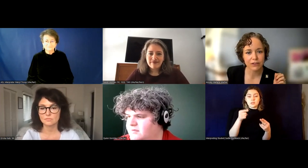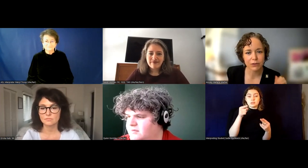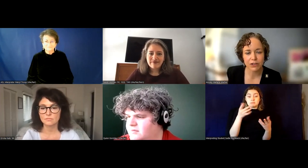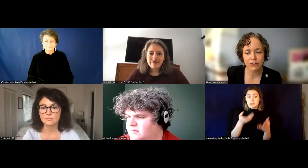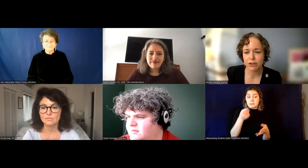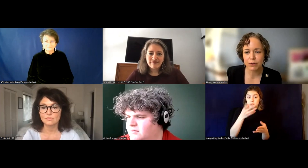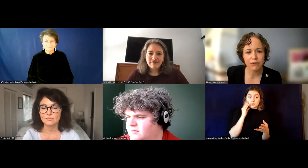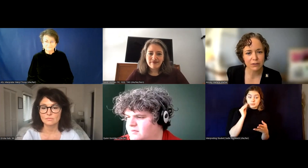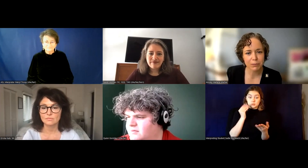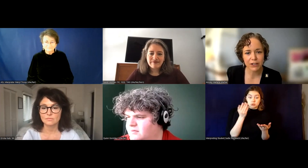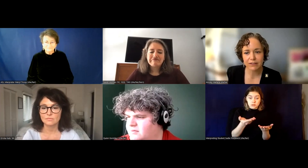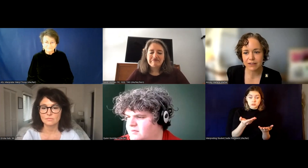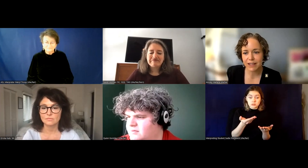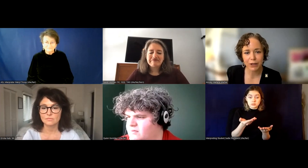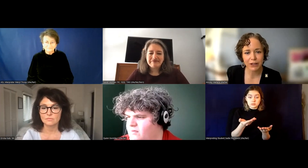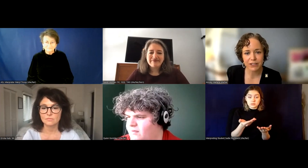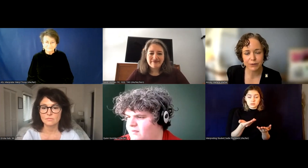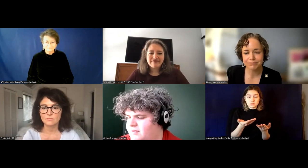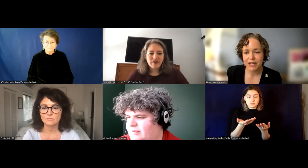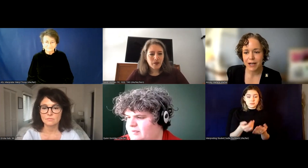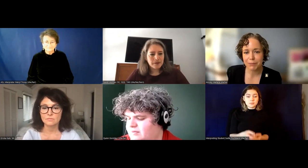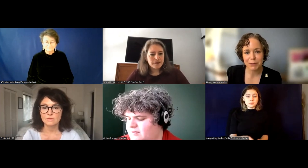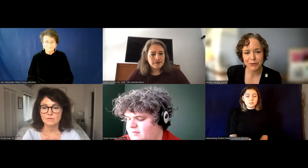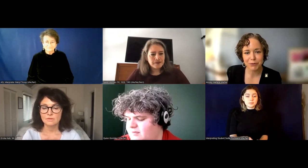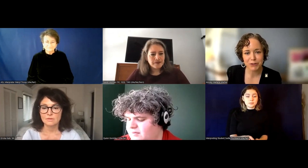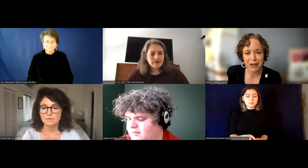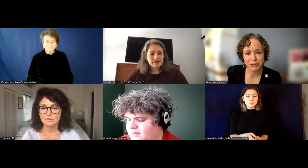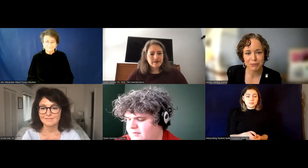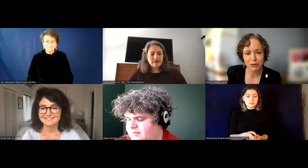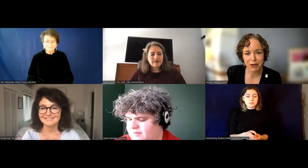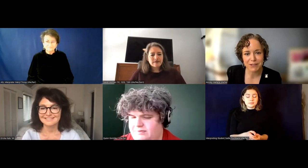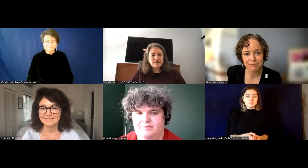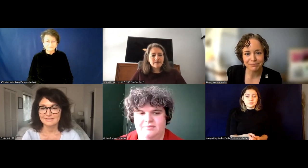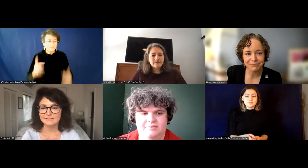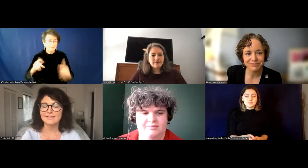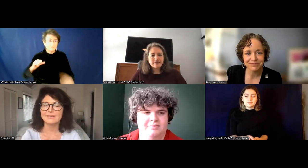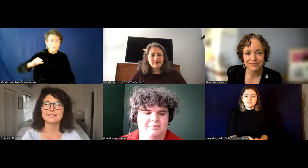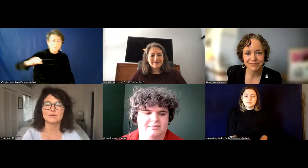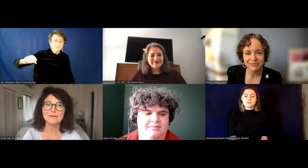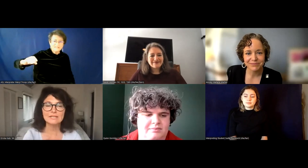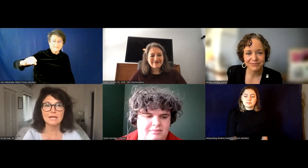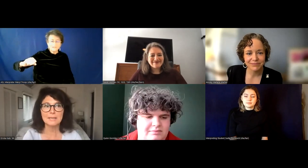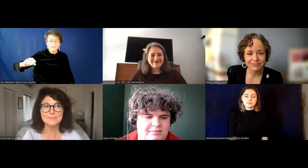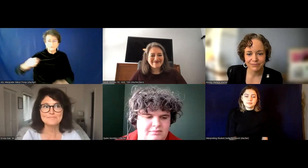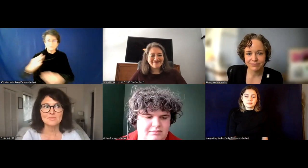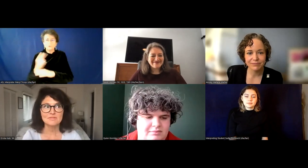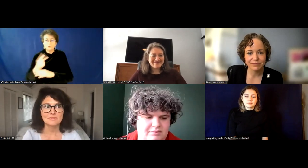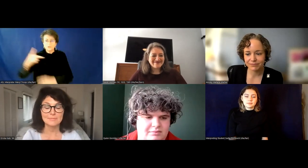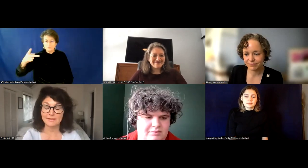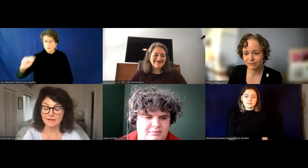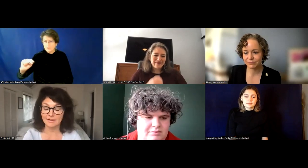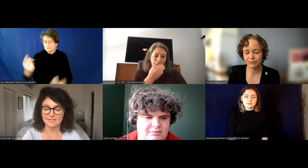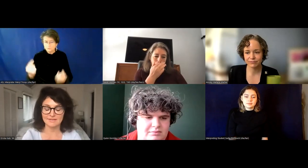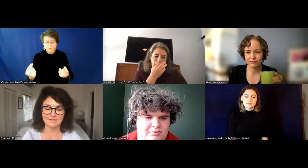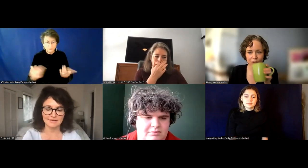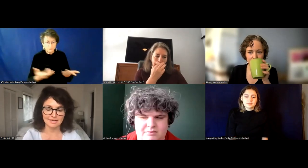this. So, so do you have any experience that's relevant to, uh, people who push back on using pronouns? Yeah. Well, um, I